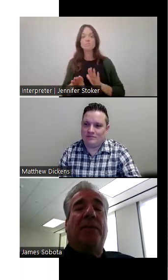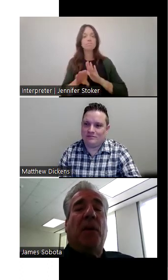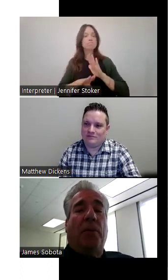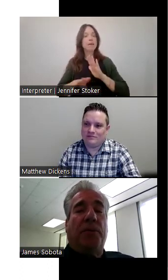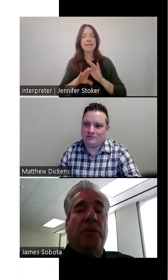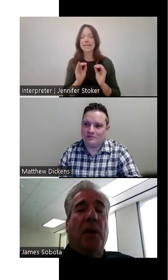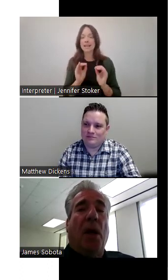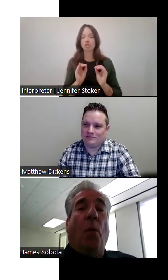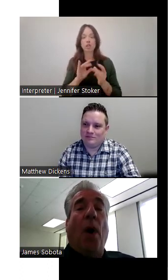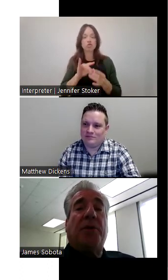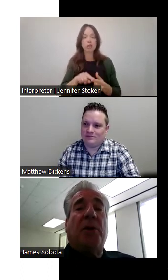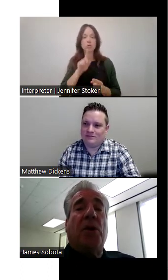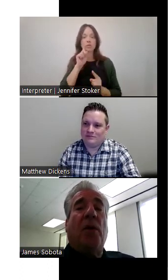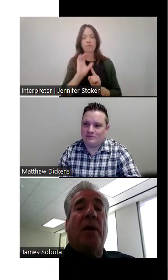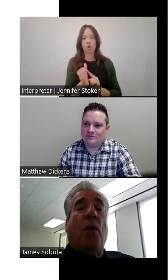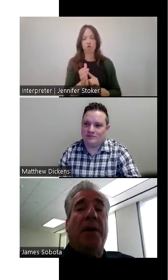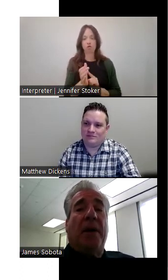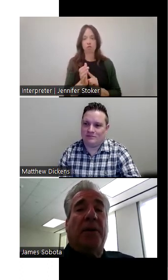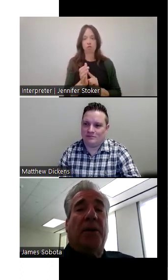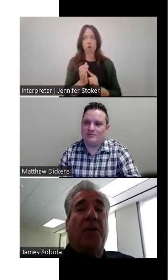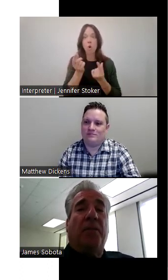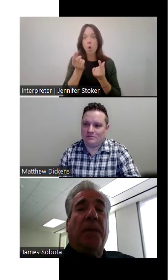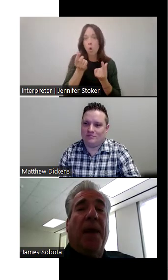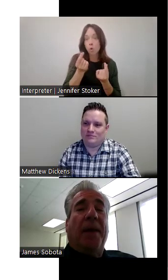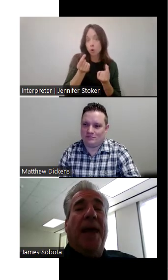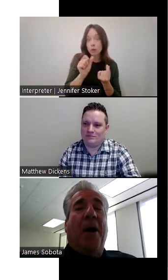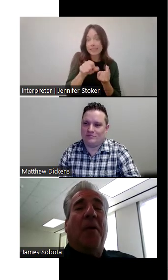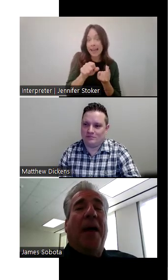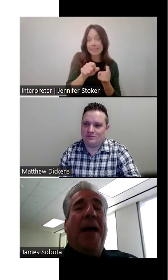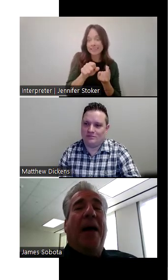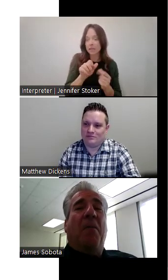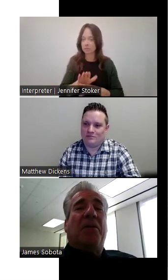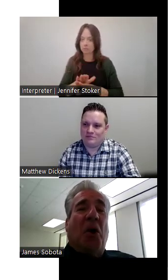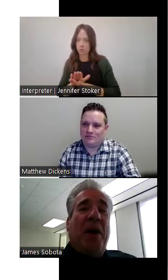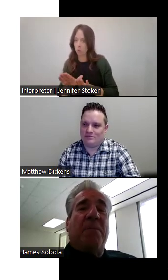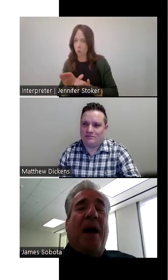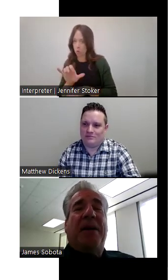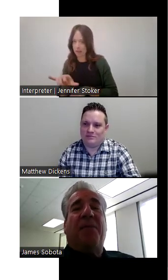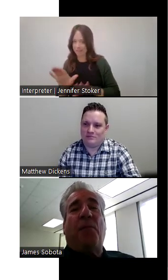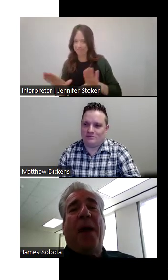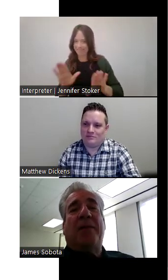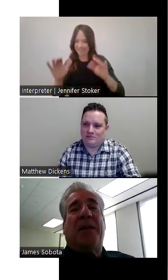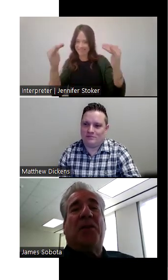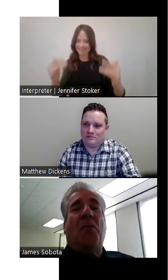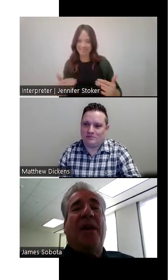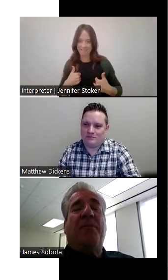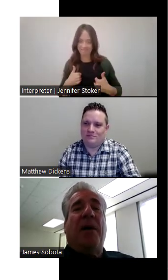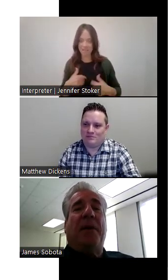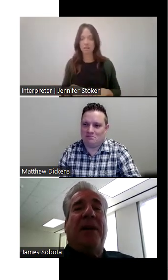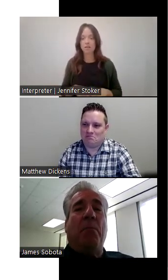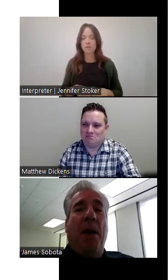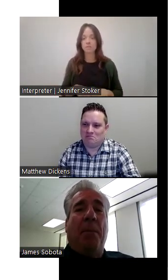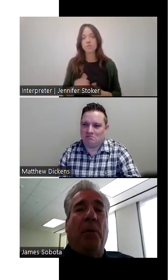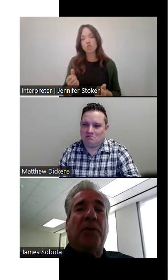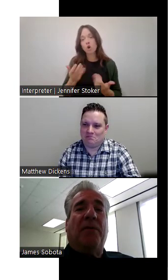them the deaf culture, what to do and what not to do. Now, so many of my deaf friends and so many of